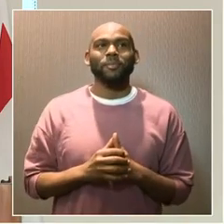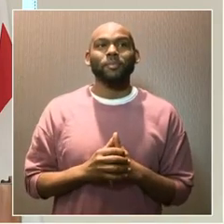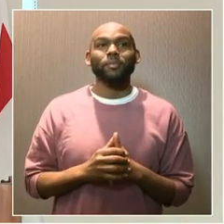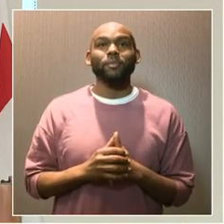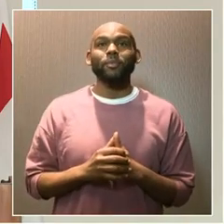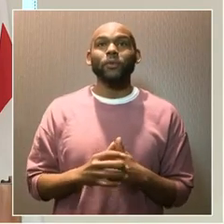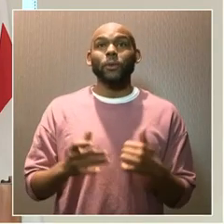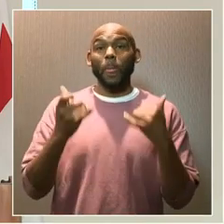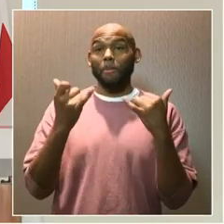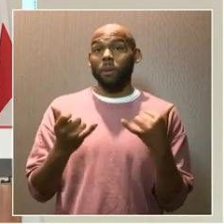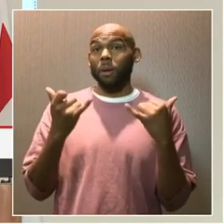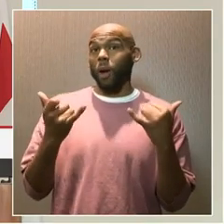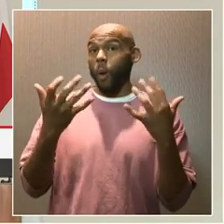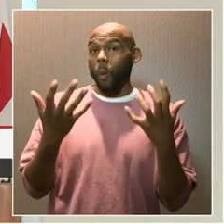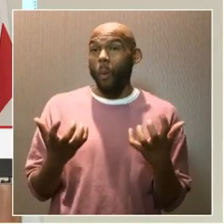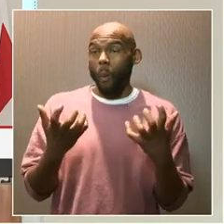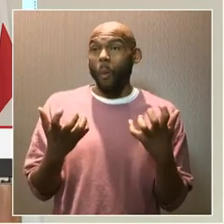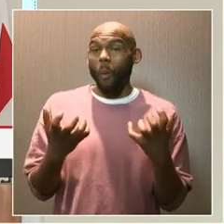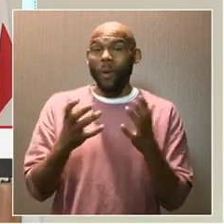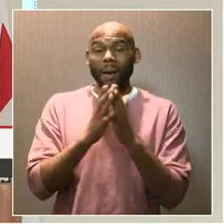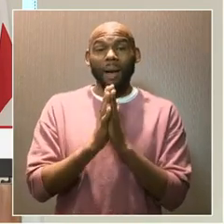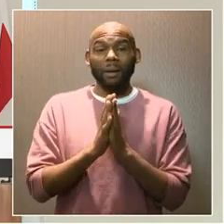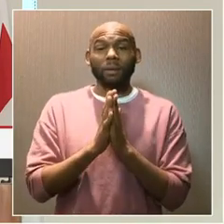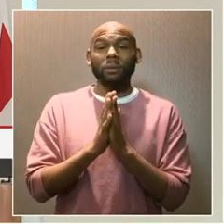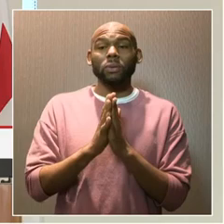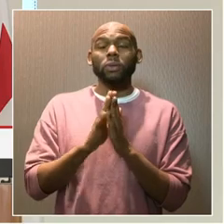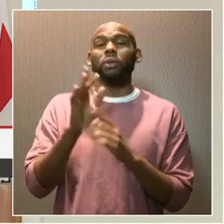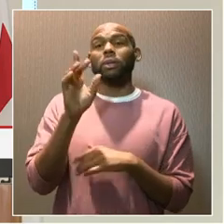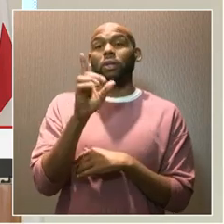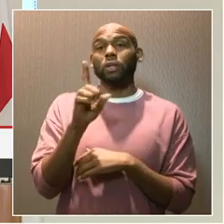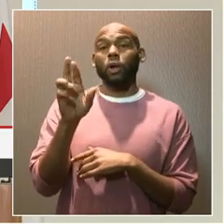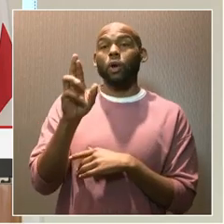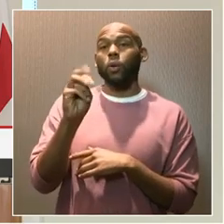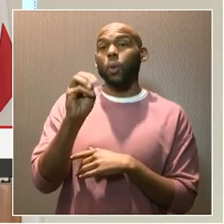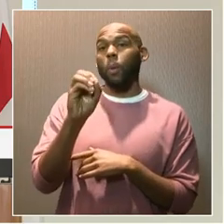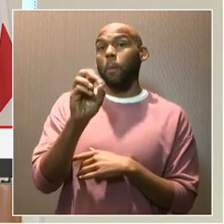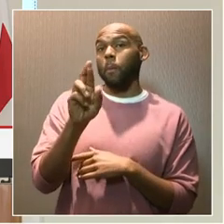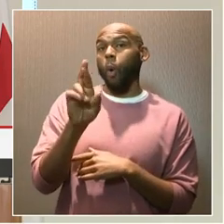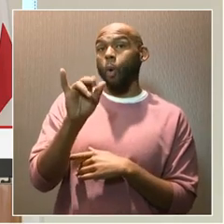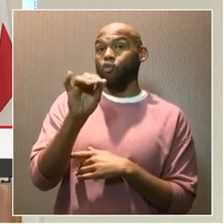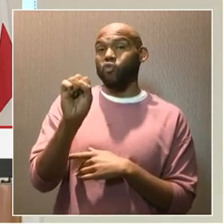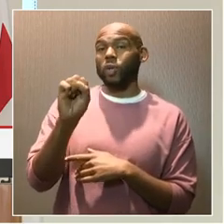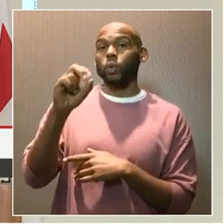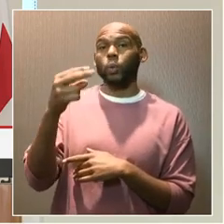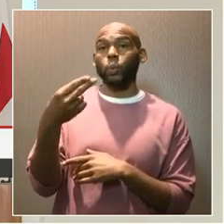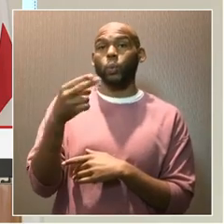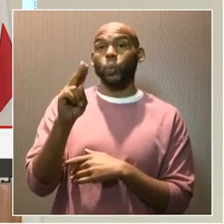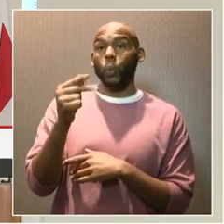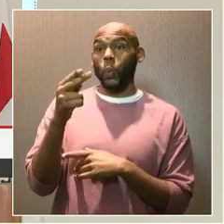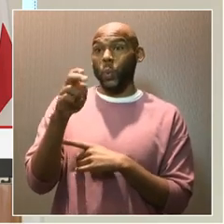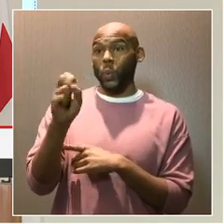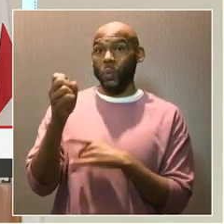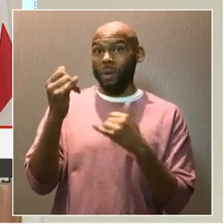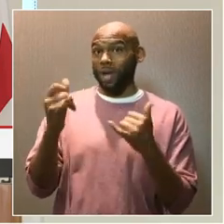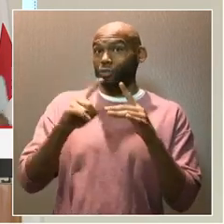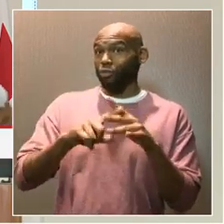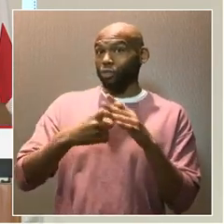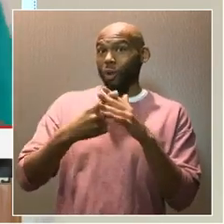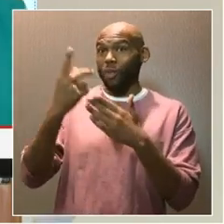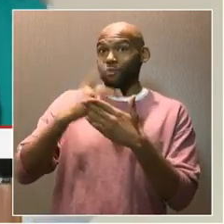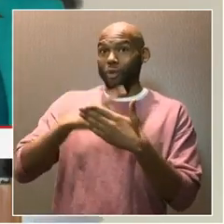At this time, I'd like to ask Dr. Morris Hughes to come up and open up the program.